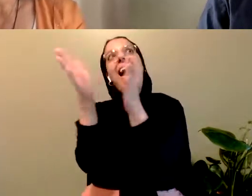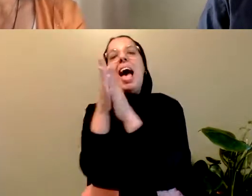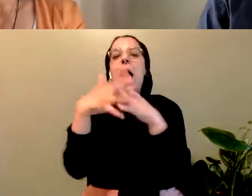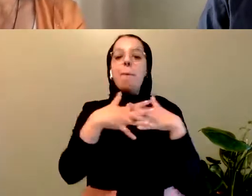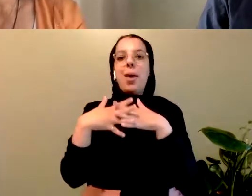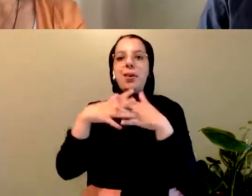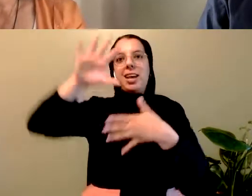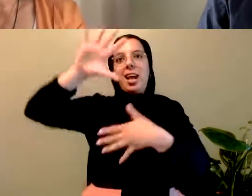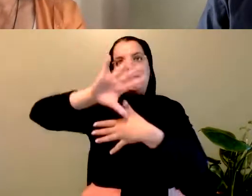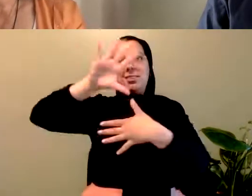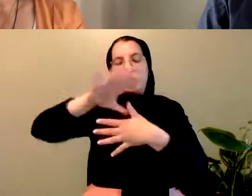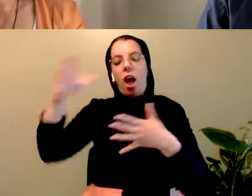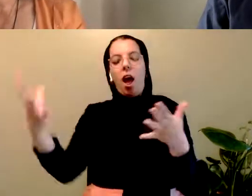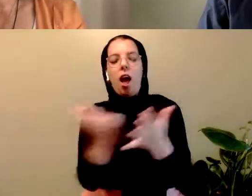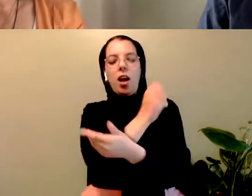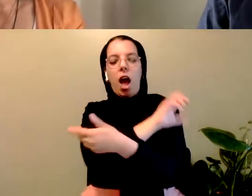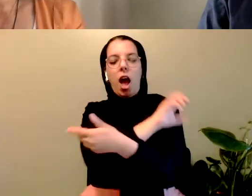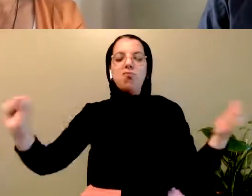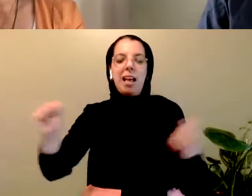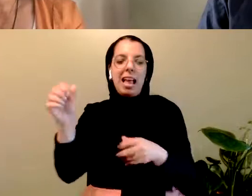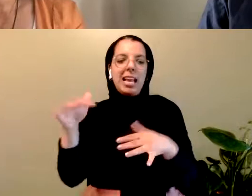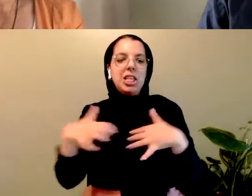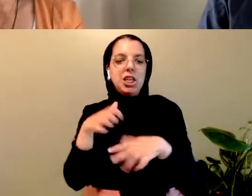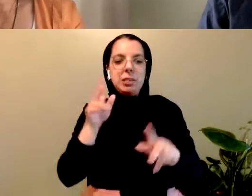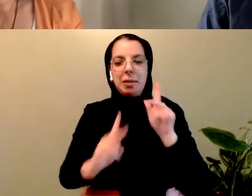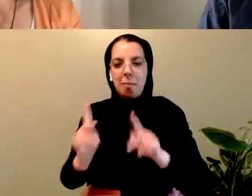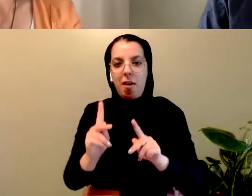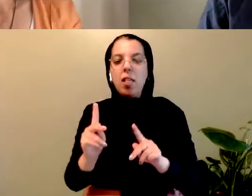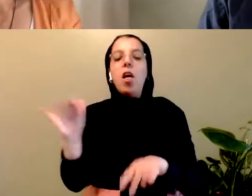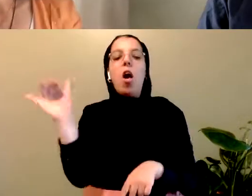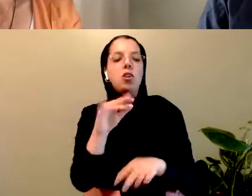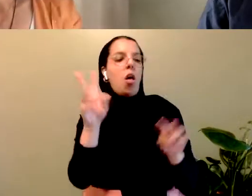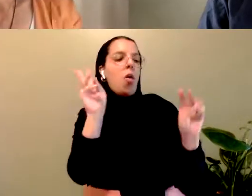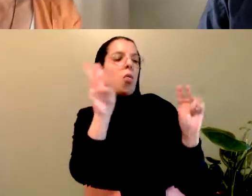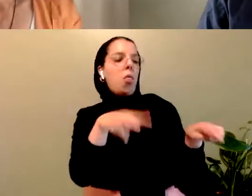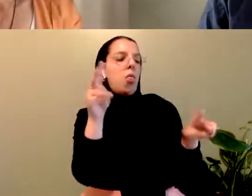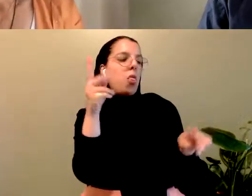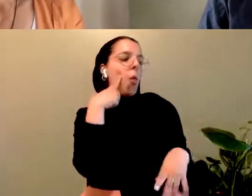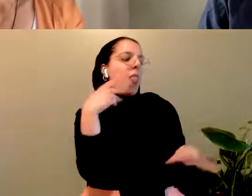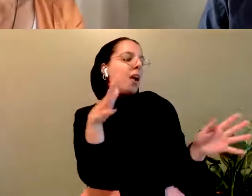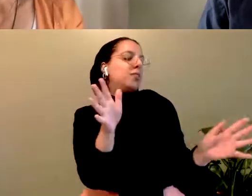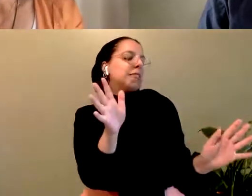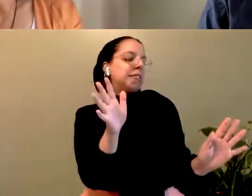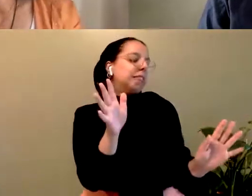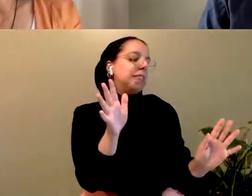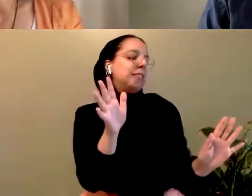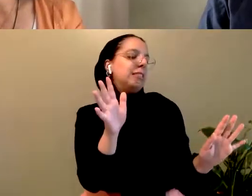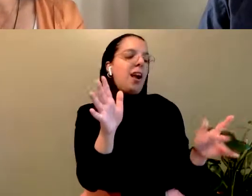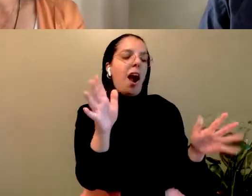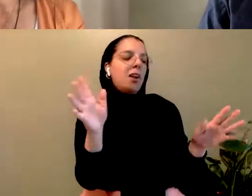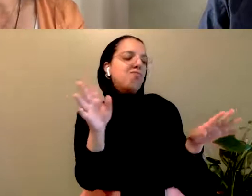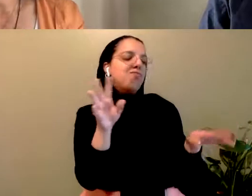And the exotification and denigration of Black, Asian, and Indigenous cultures. The